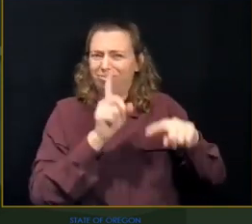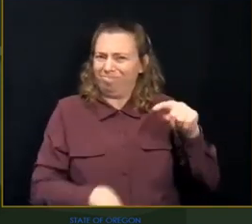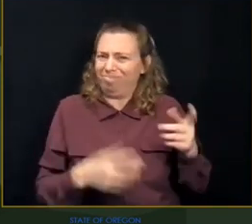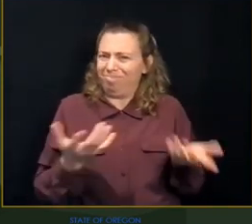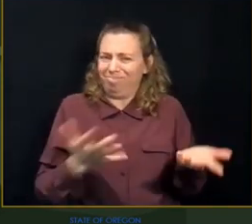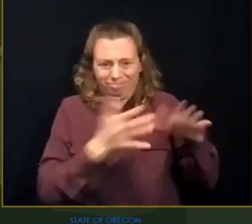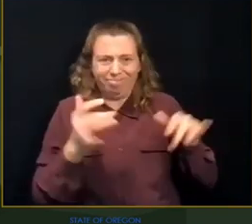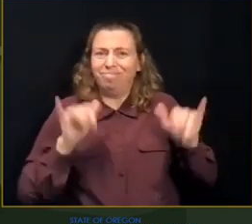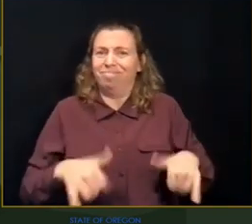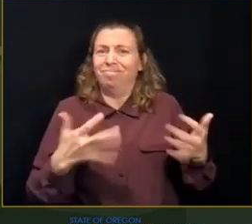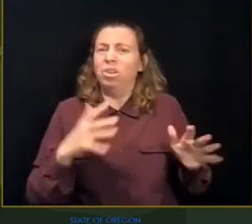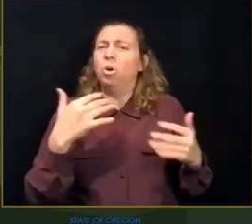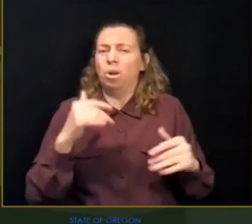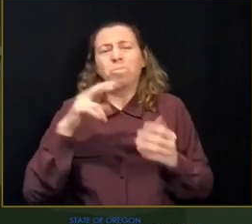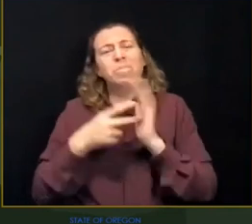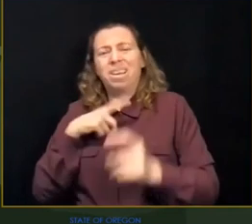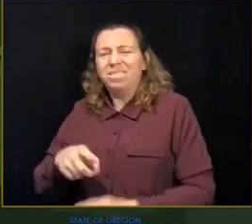must act immediately.